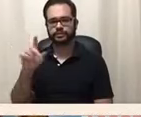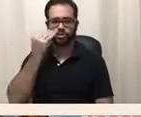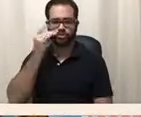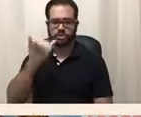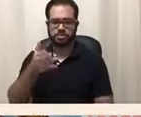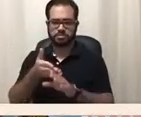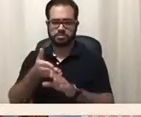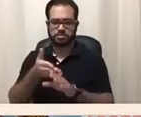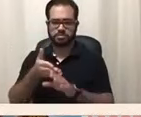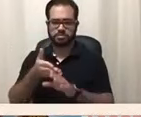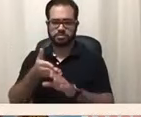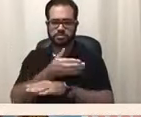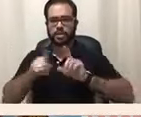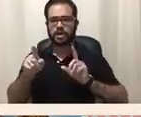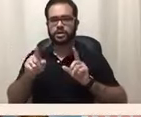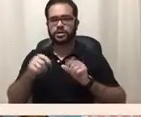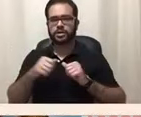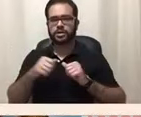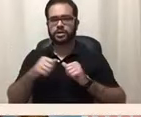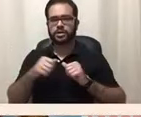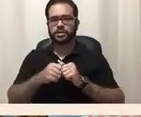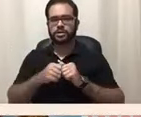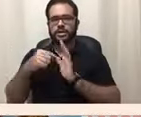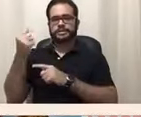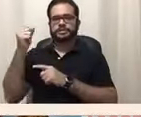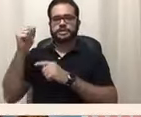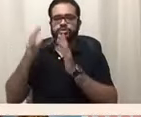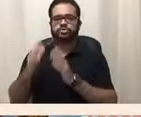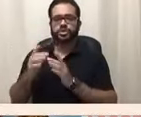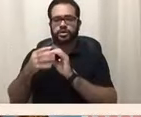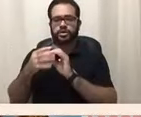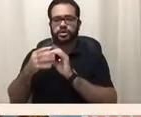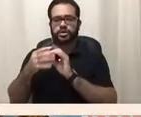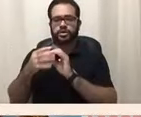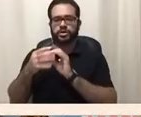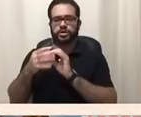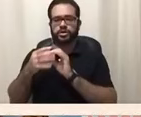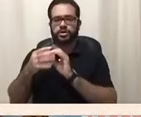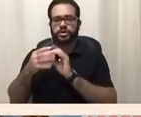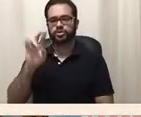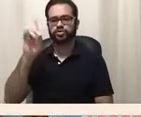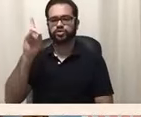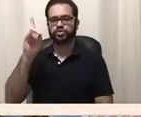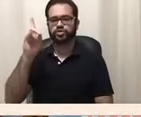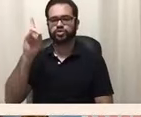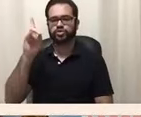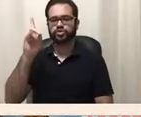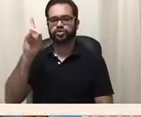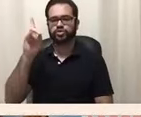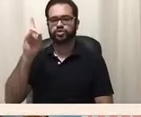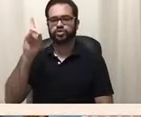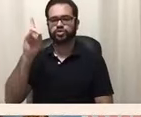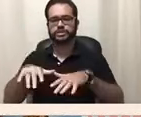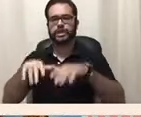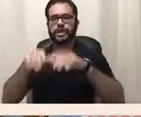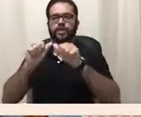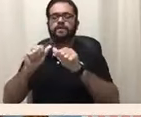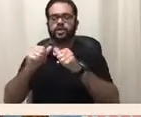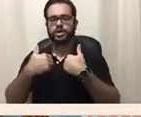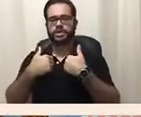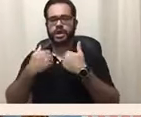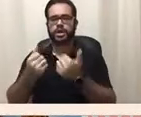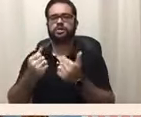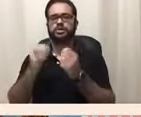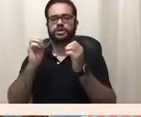human take over the health education welfare office and uh federal building